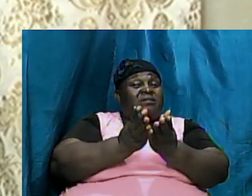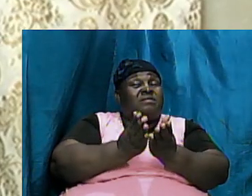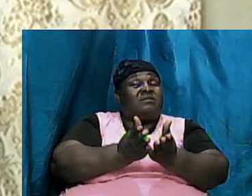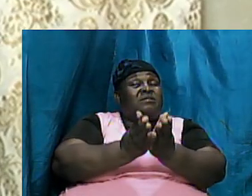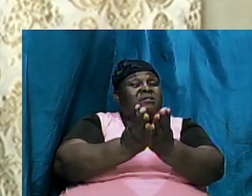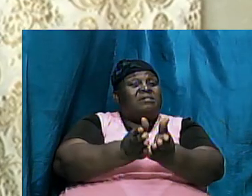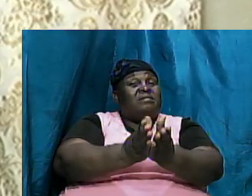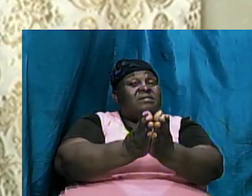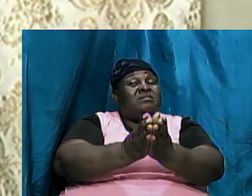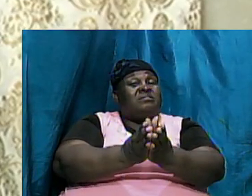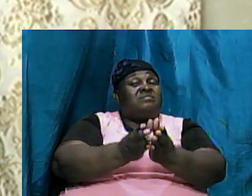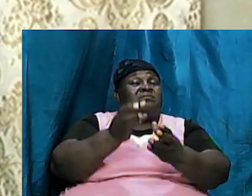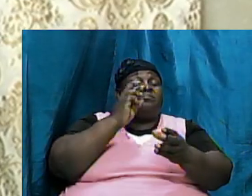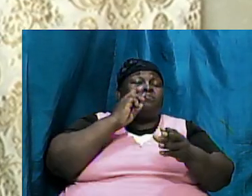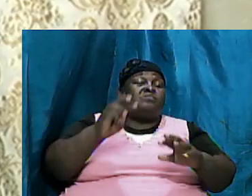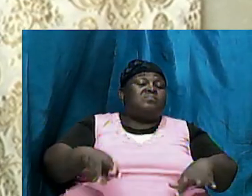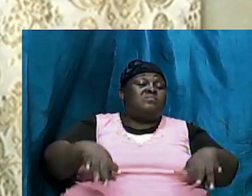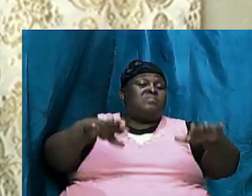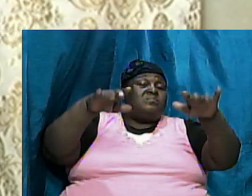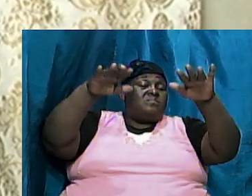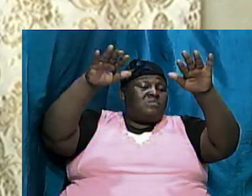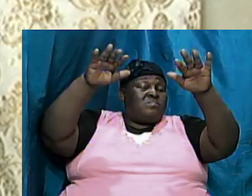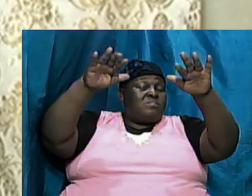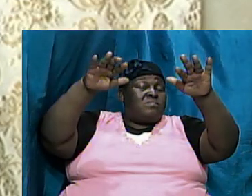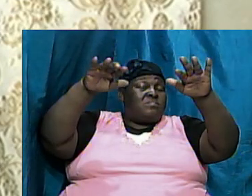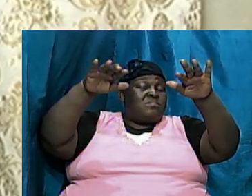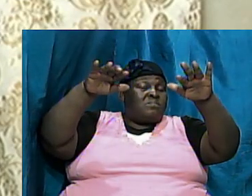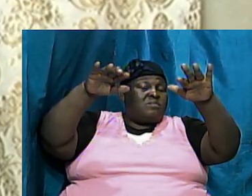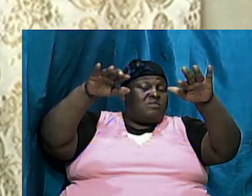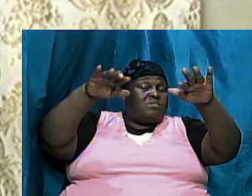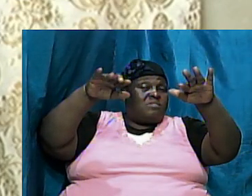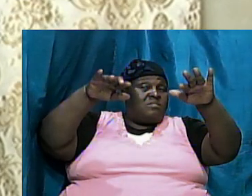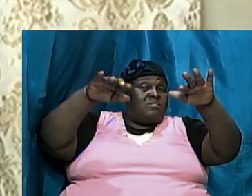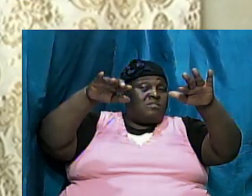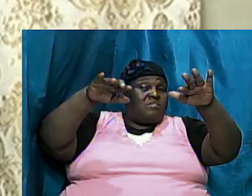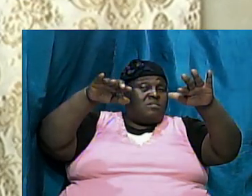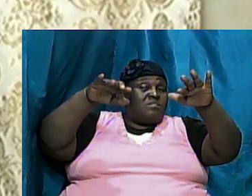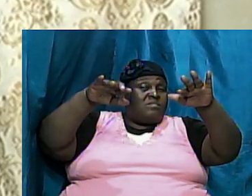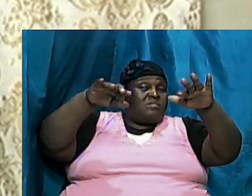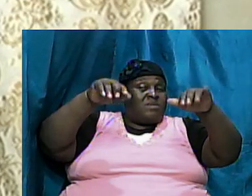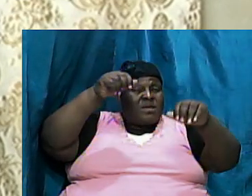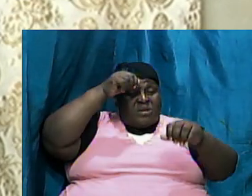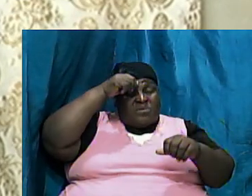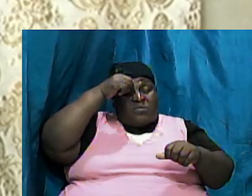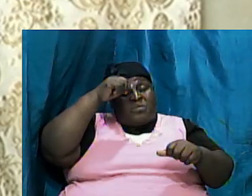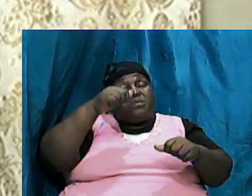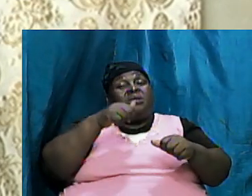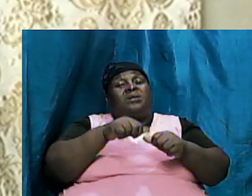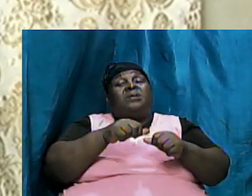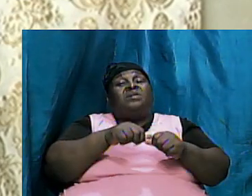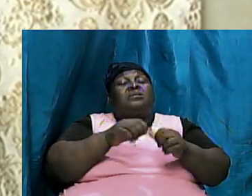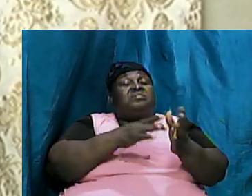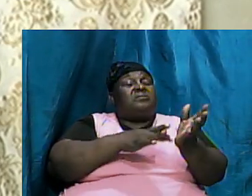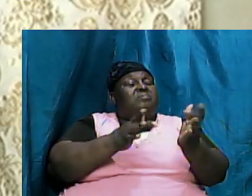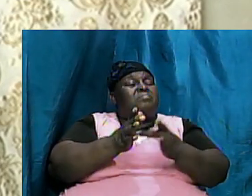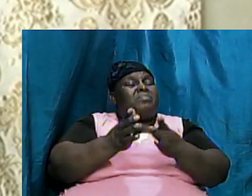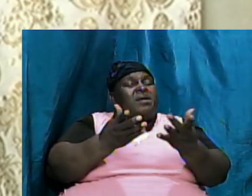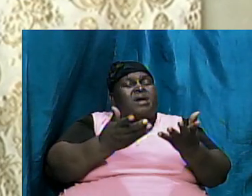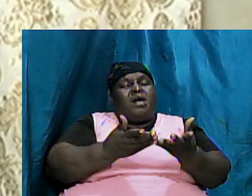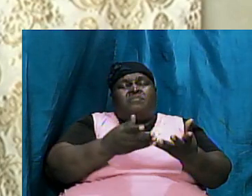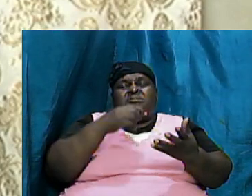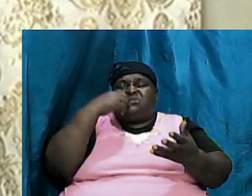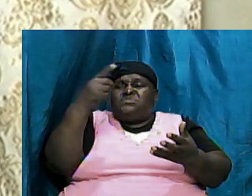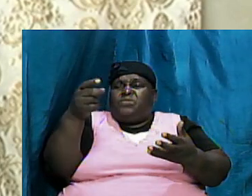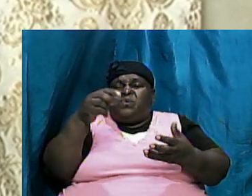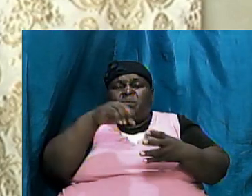confirming the flood and then you remember the Bible spoke in